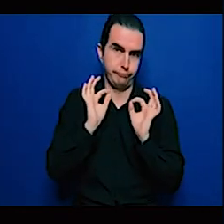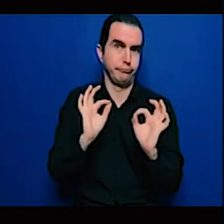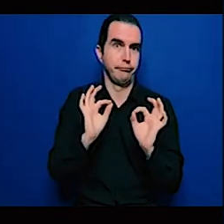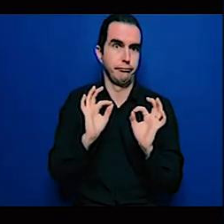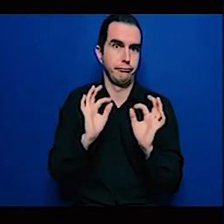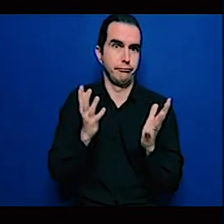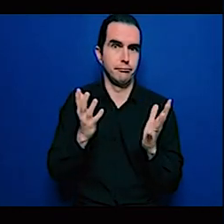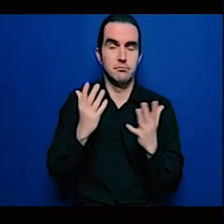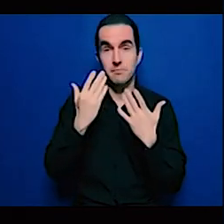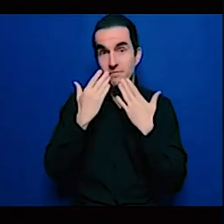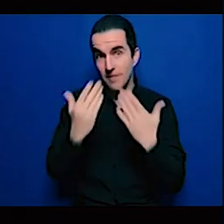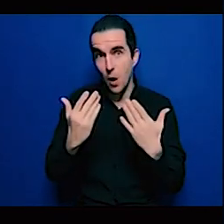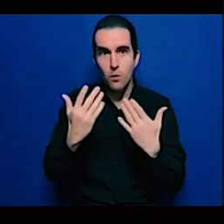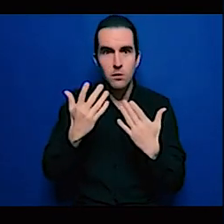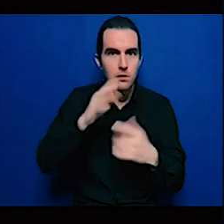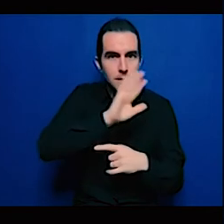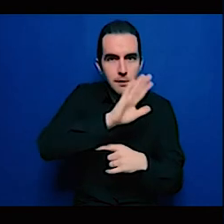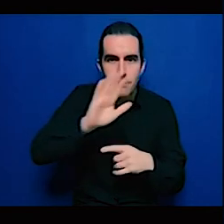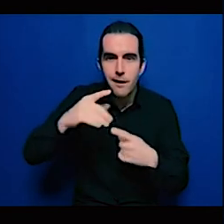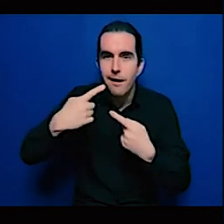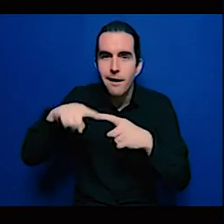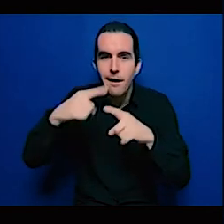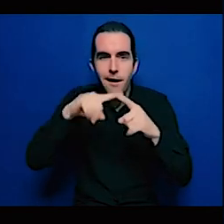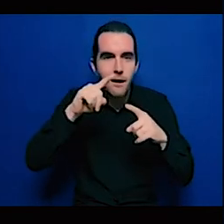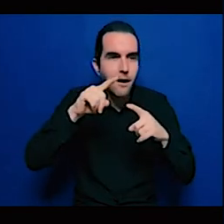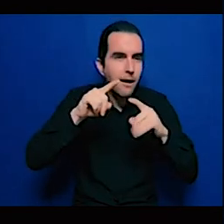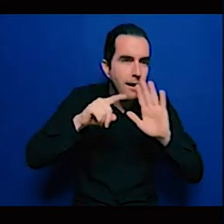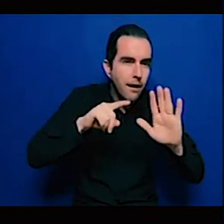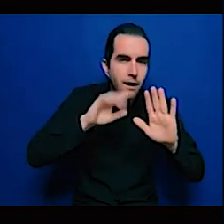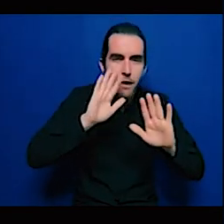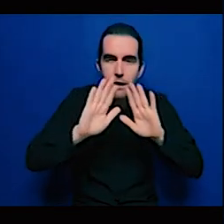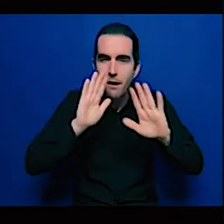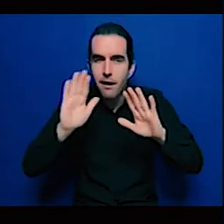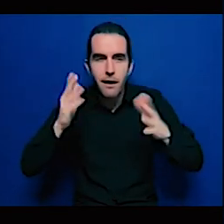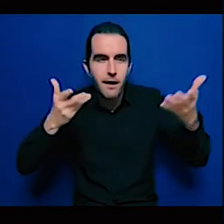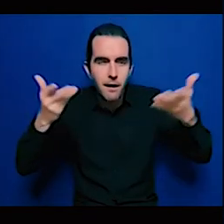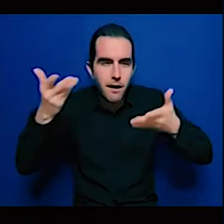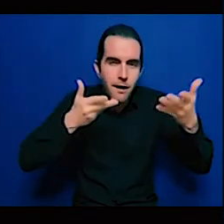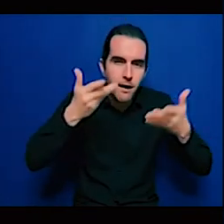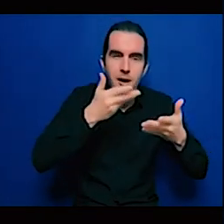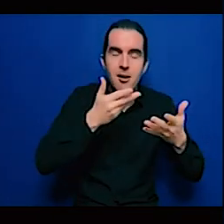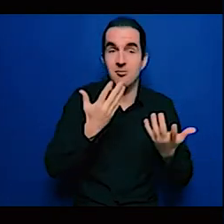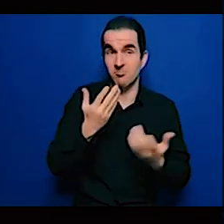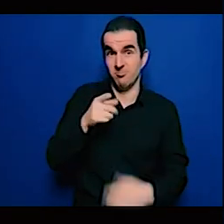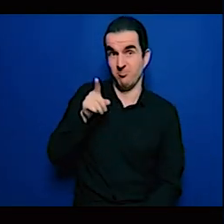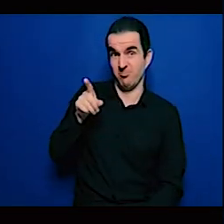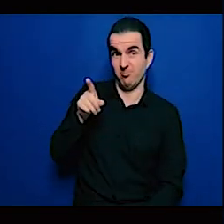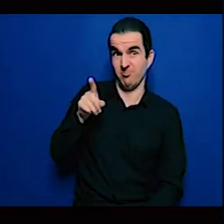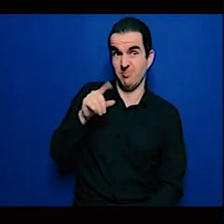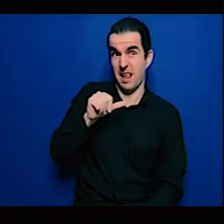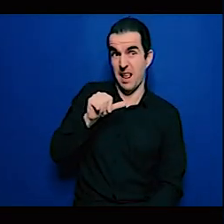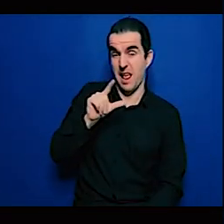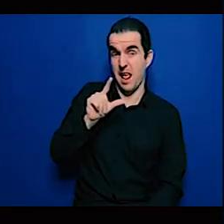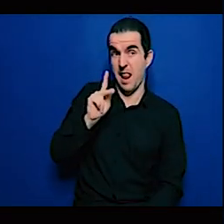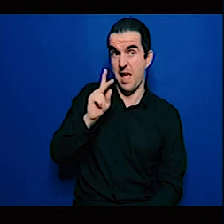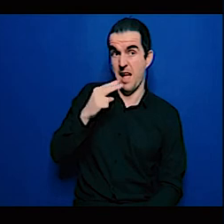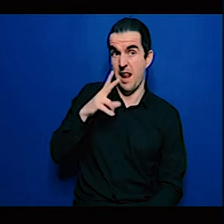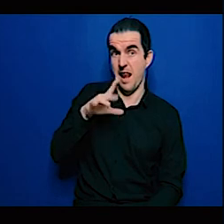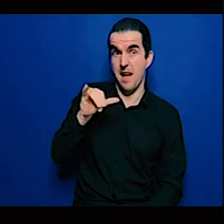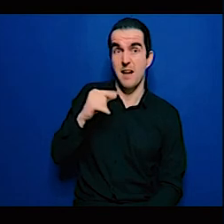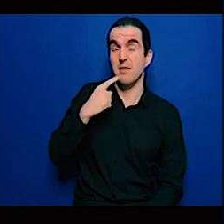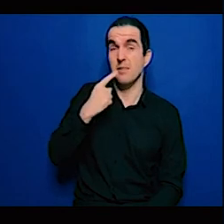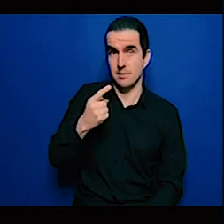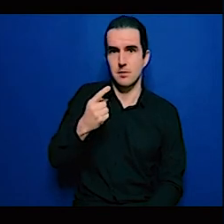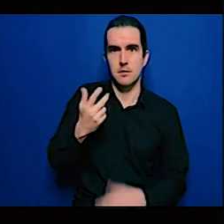this is the beginning we are going to reach out to you we're going to develop a lot of these concepts